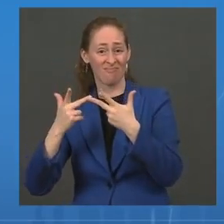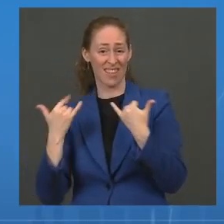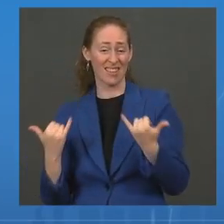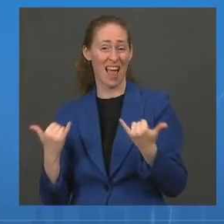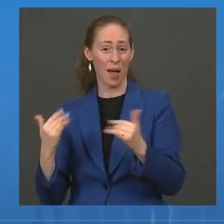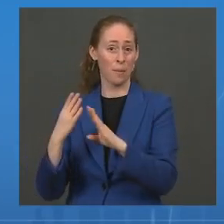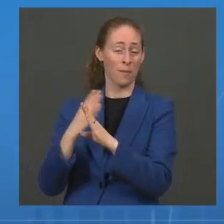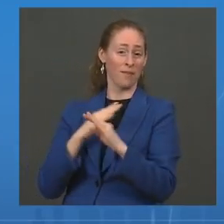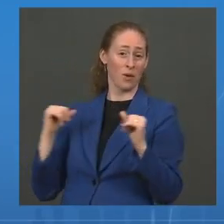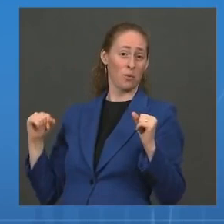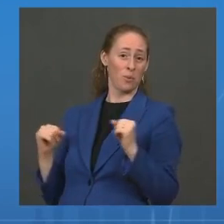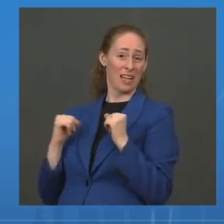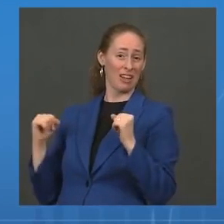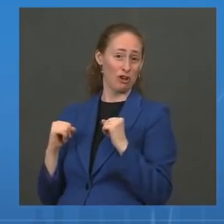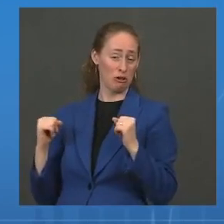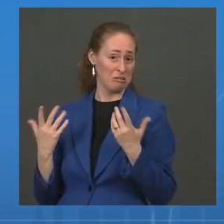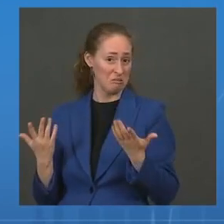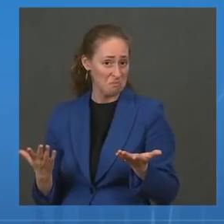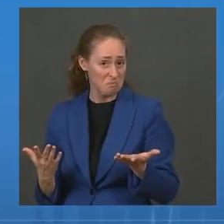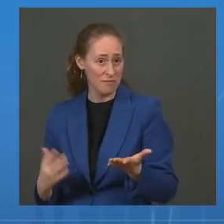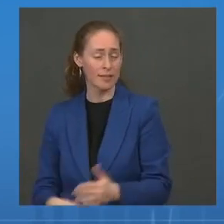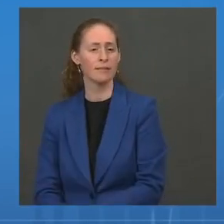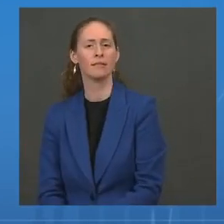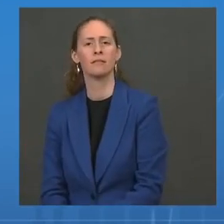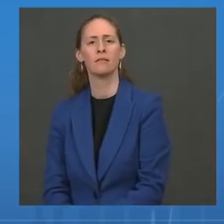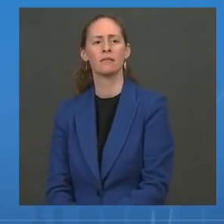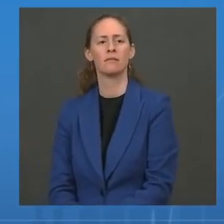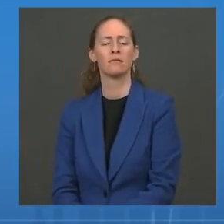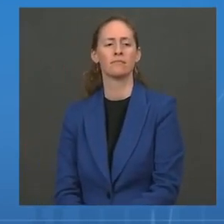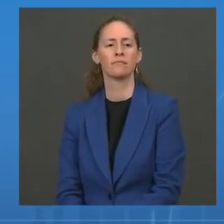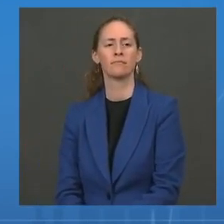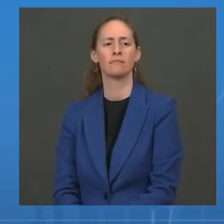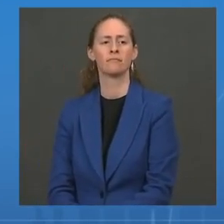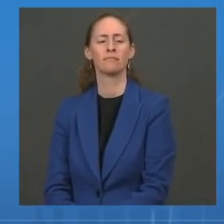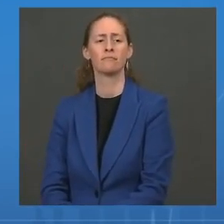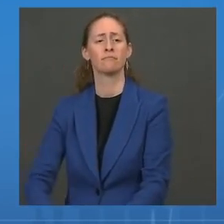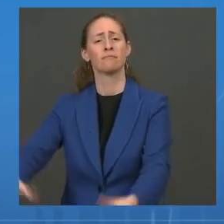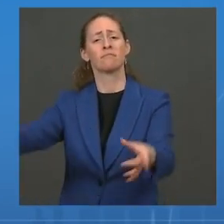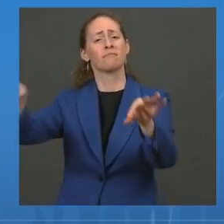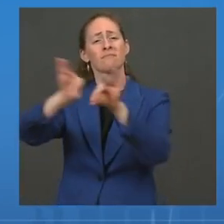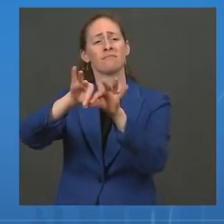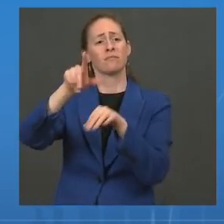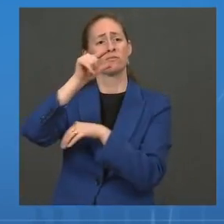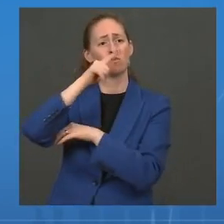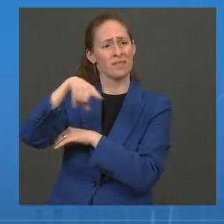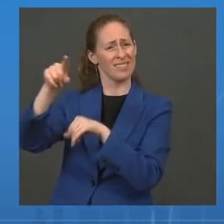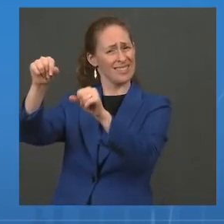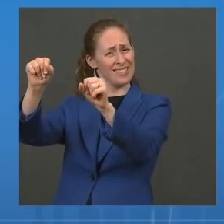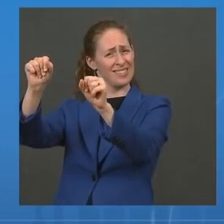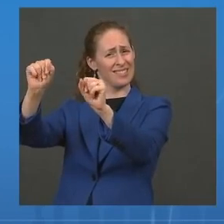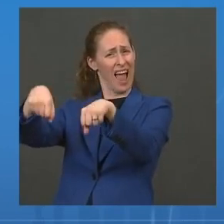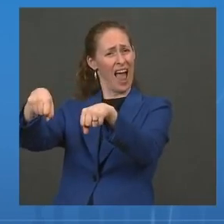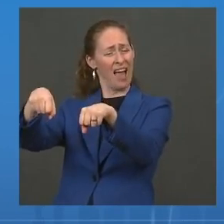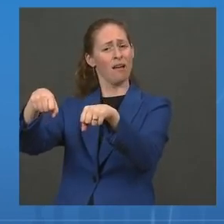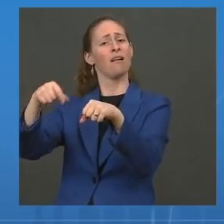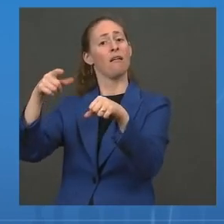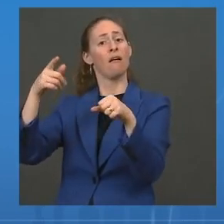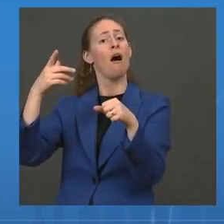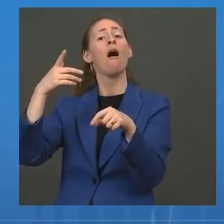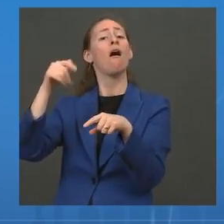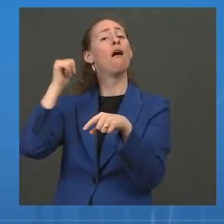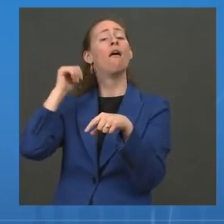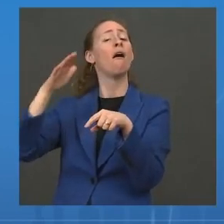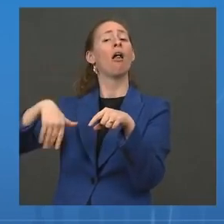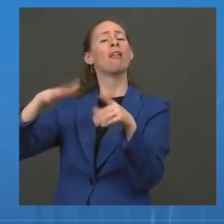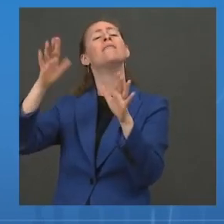thank you so much for that question, Diane. First and foremost, we want to get everybody who's eligible to be vaccinated, who has not yet been vaccinated, to get